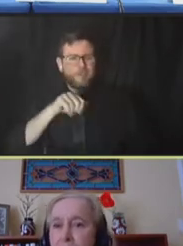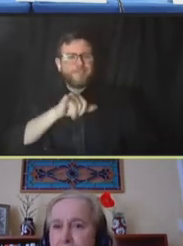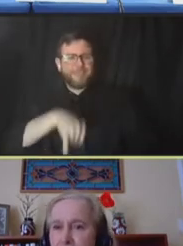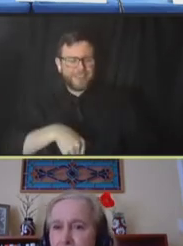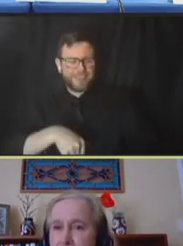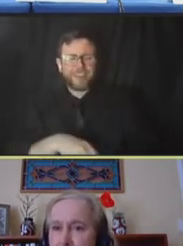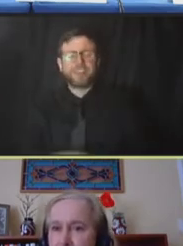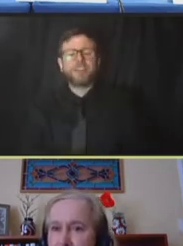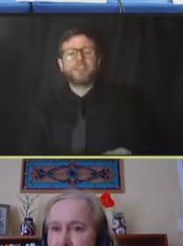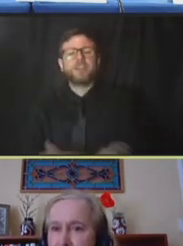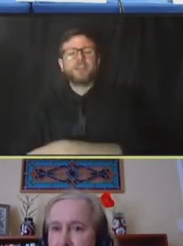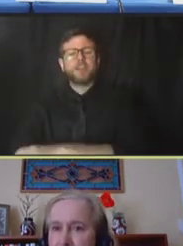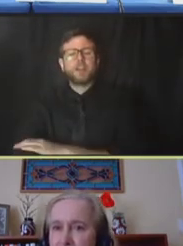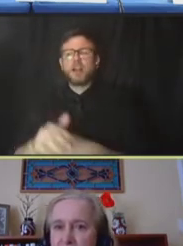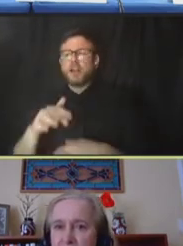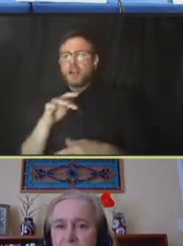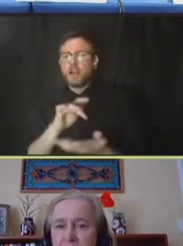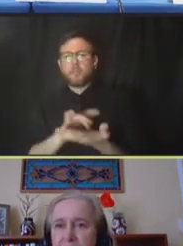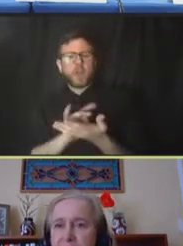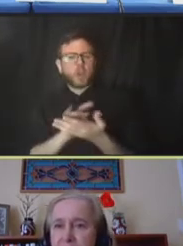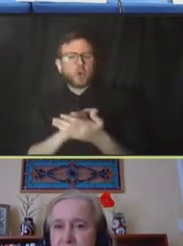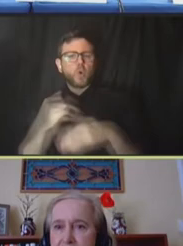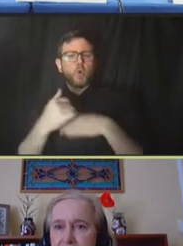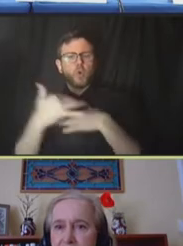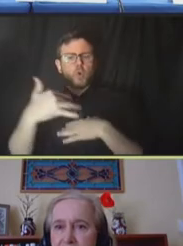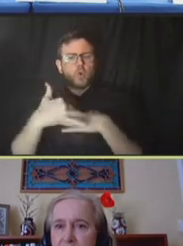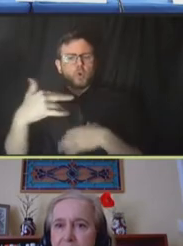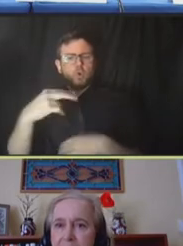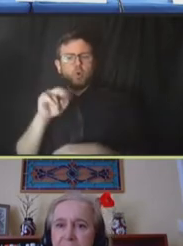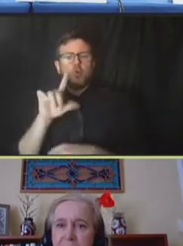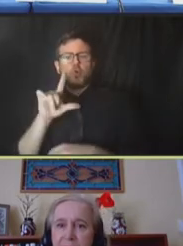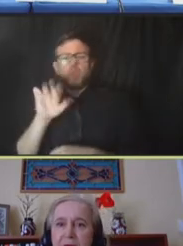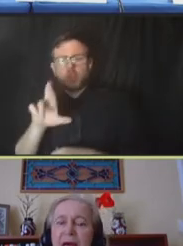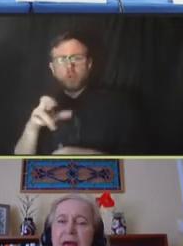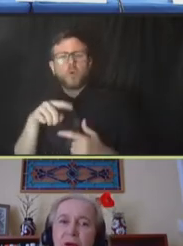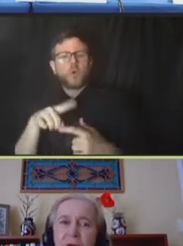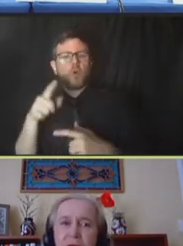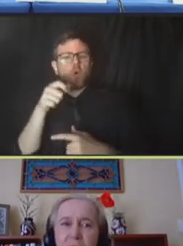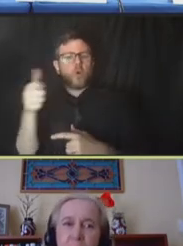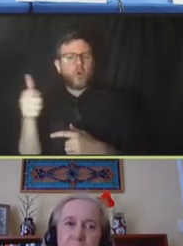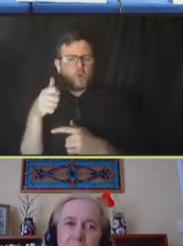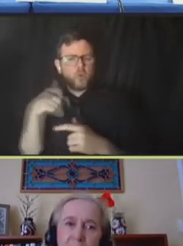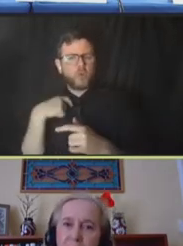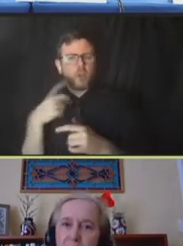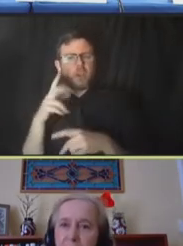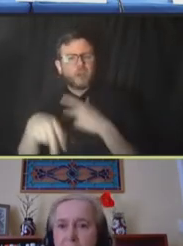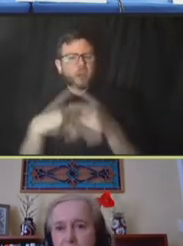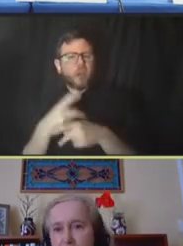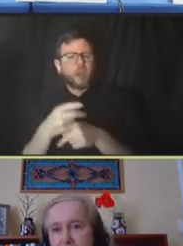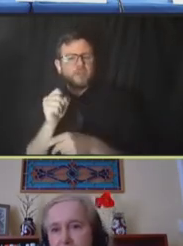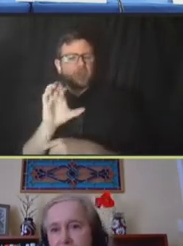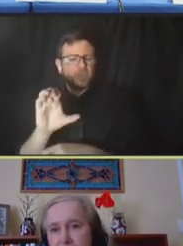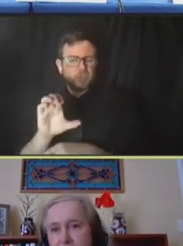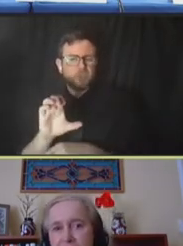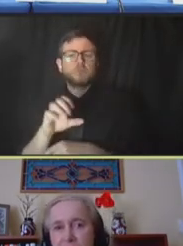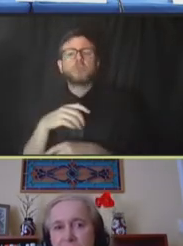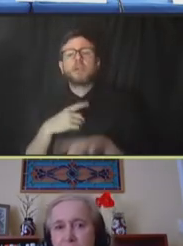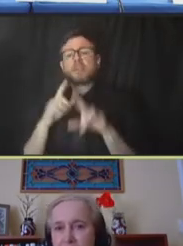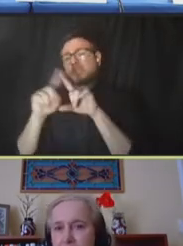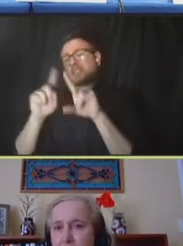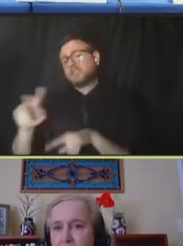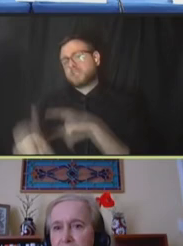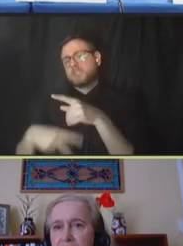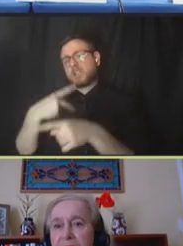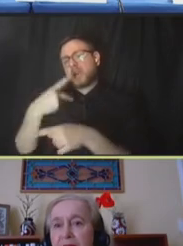done work on medical nuclear supply chains and other very stressed kind of supply chains. And also work on many different kinds of